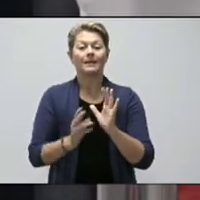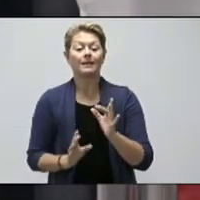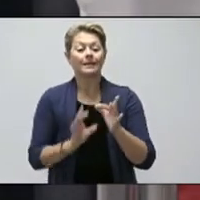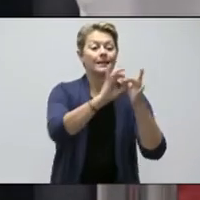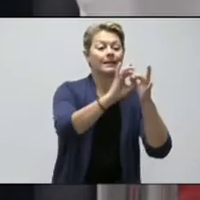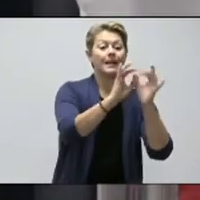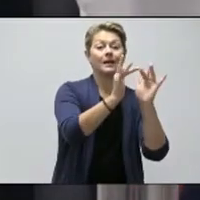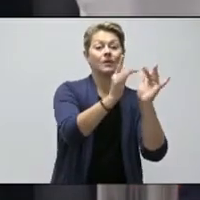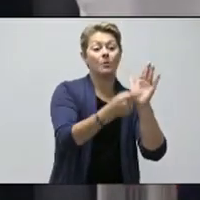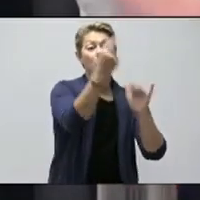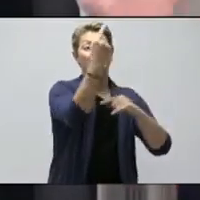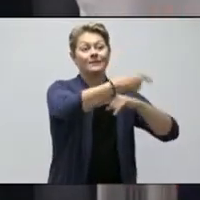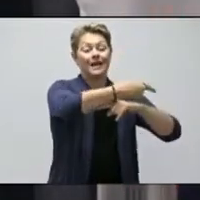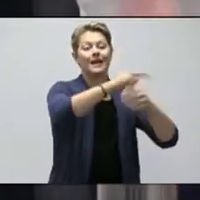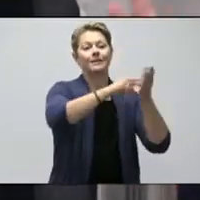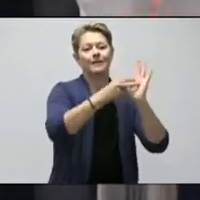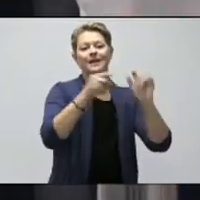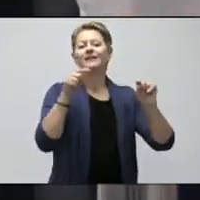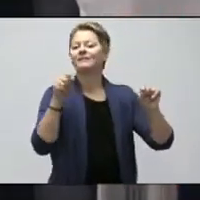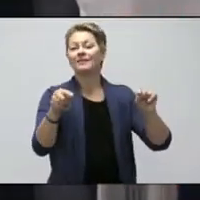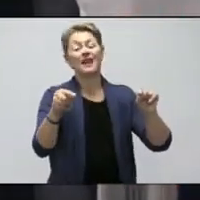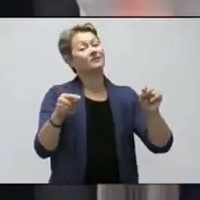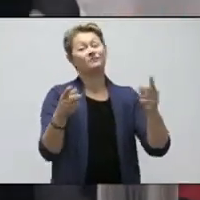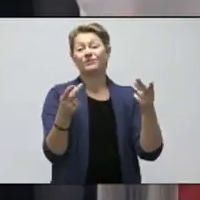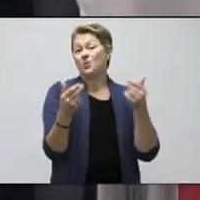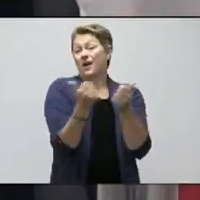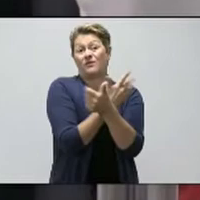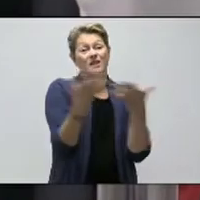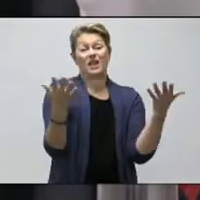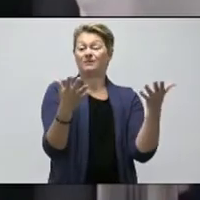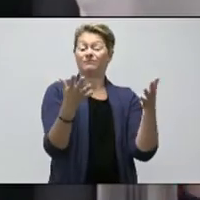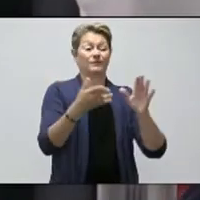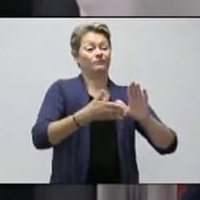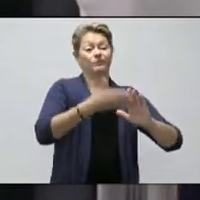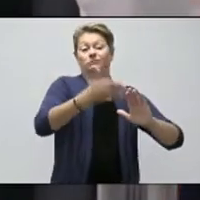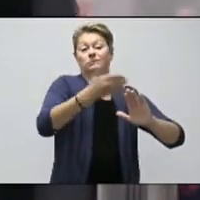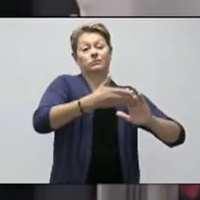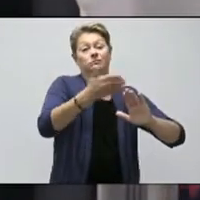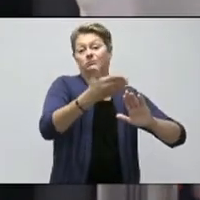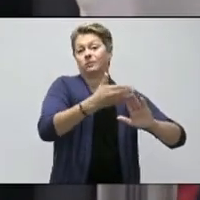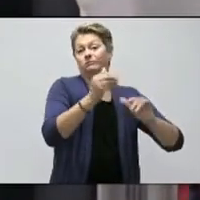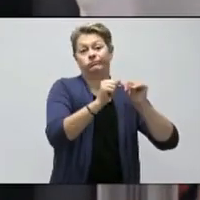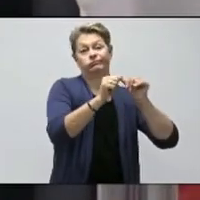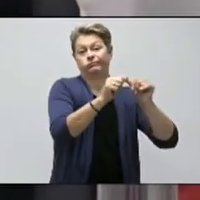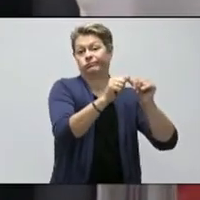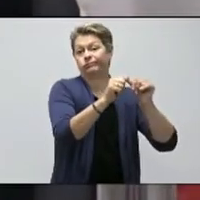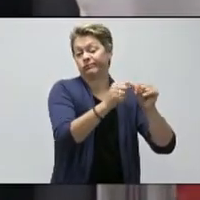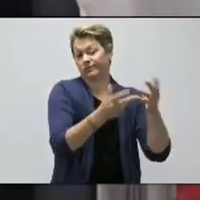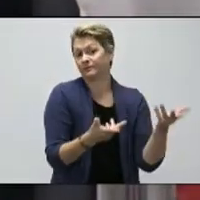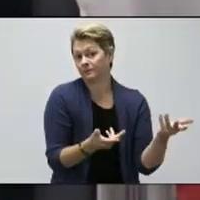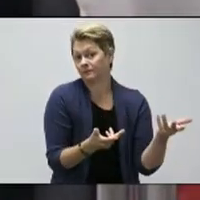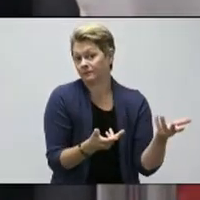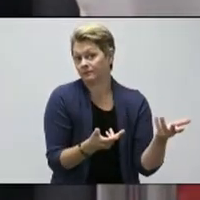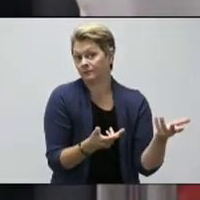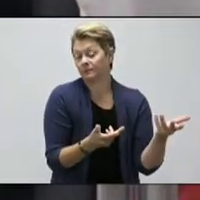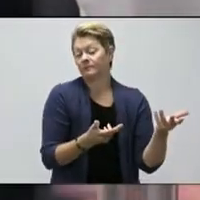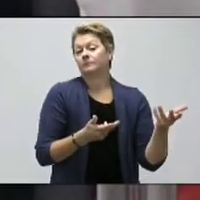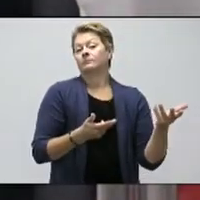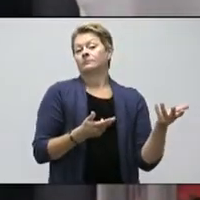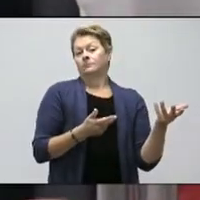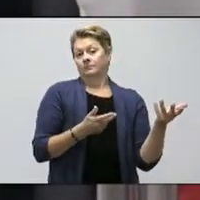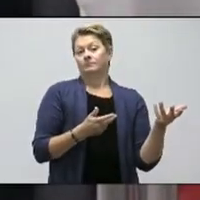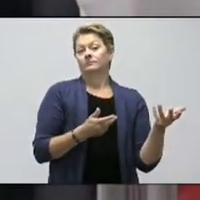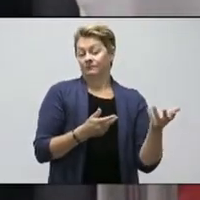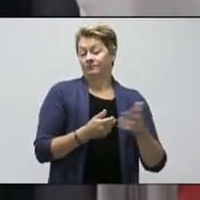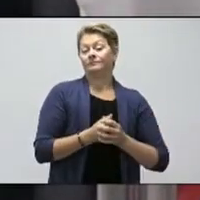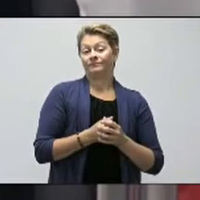a day. That kind of does everything it needs to do in terms of exchanging codes with anyone else or any jurisdiction. But, you know,